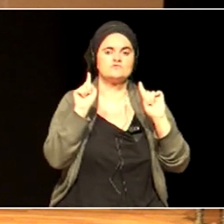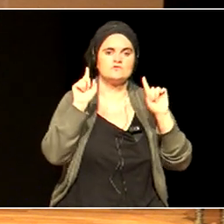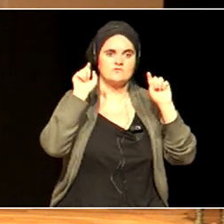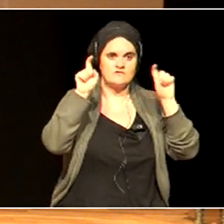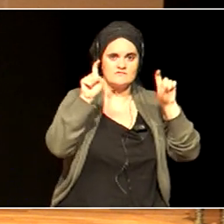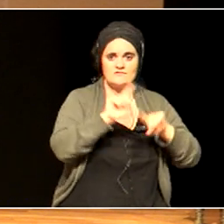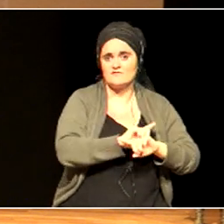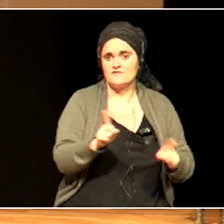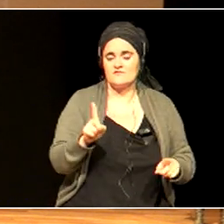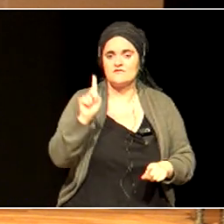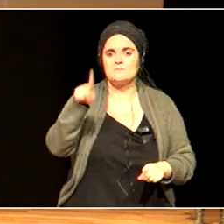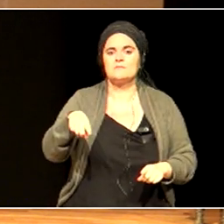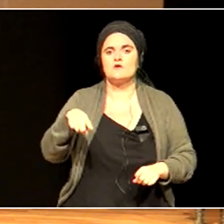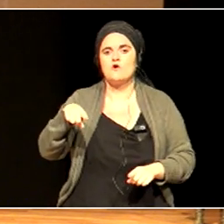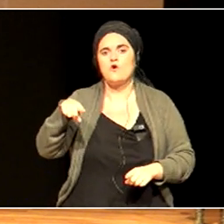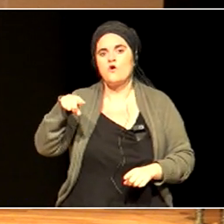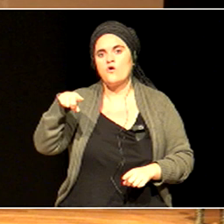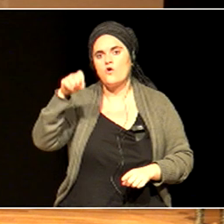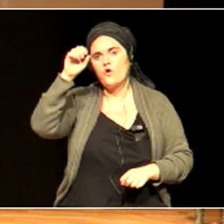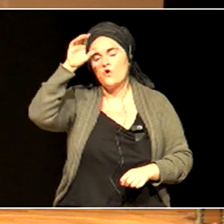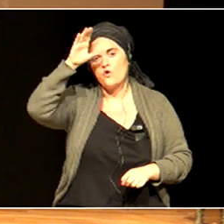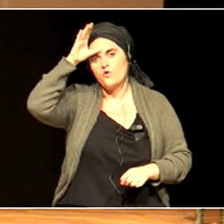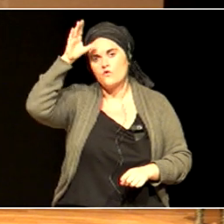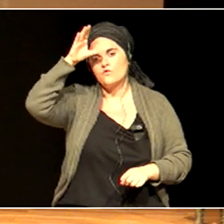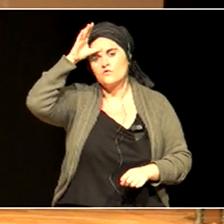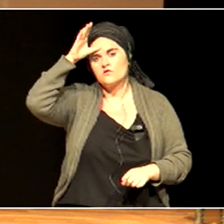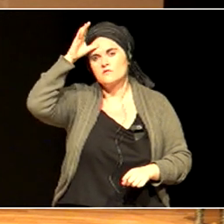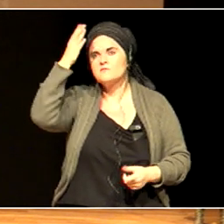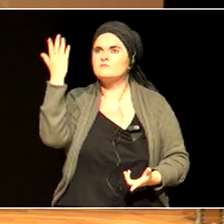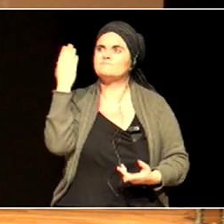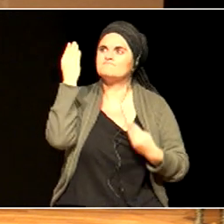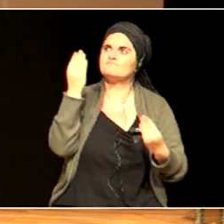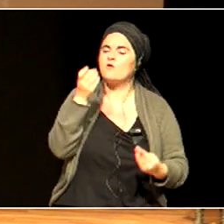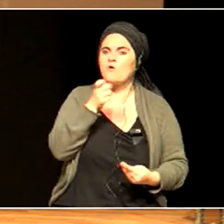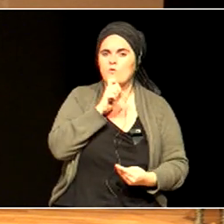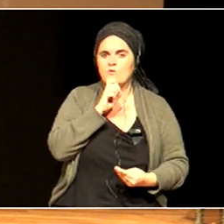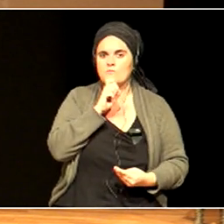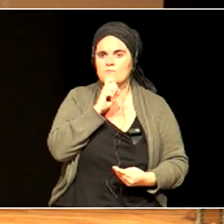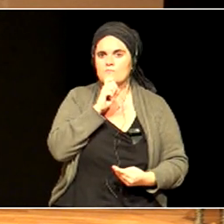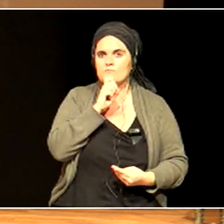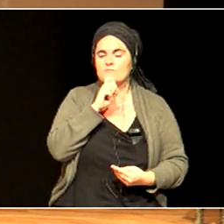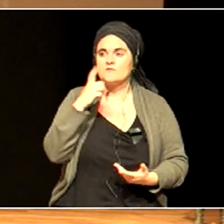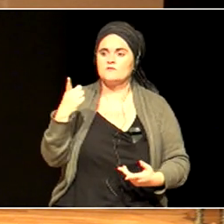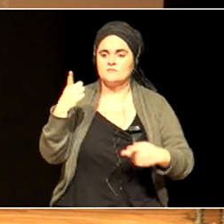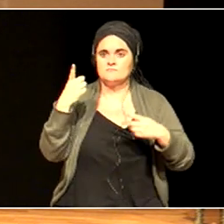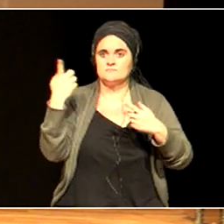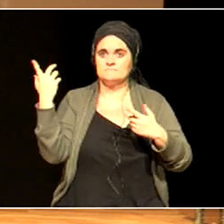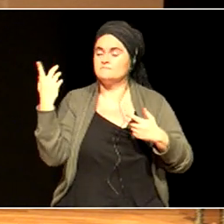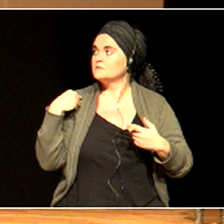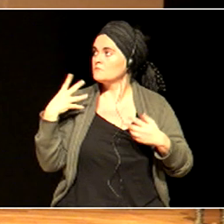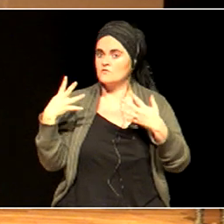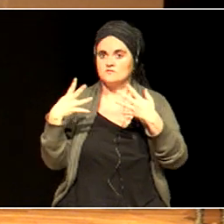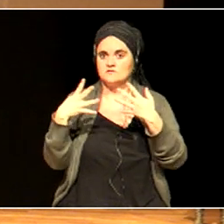So this is the structure of how I think about the knowledge we need for an inclusive